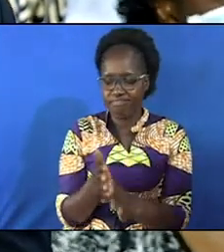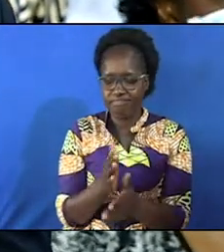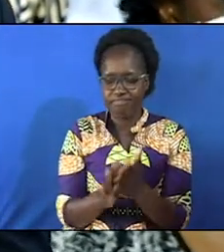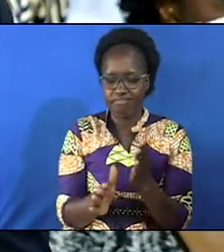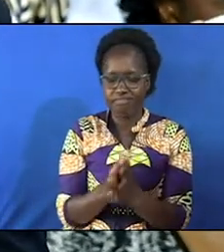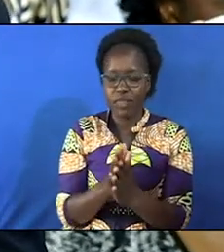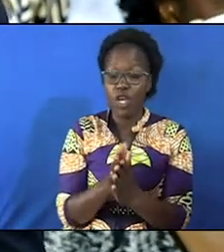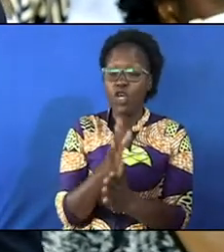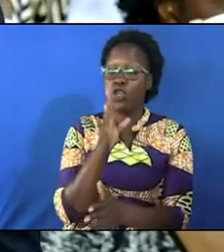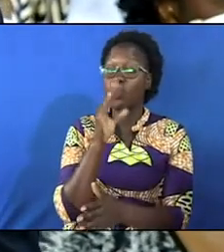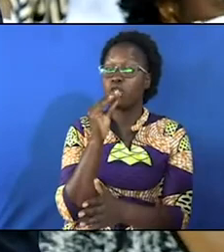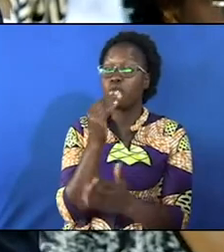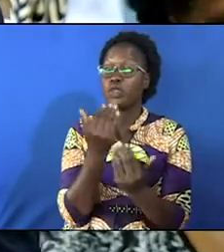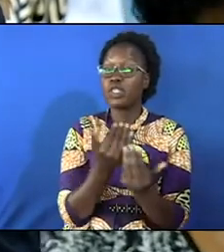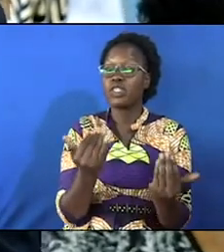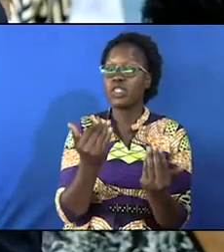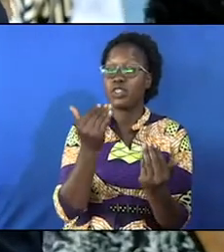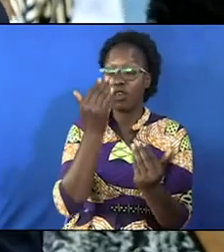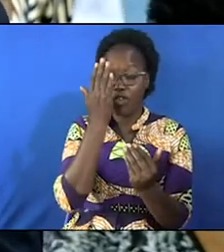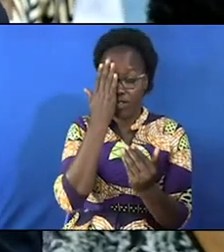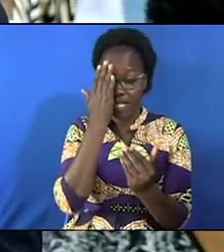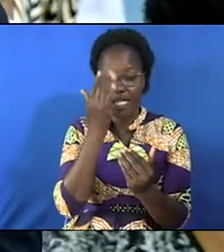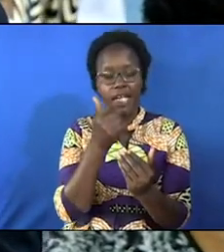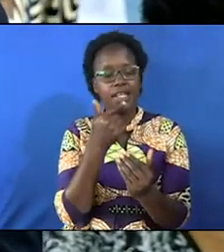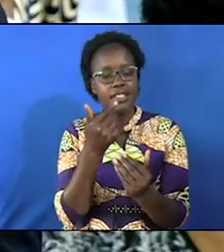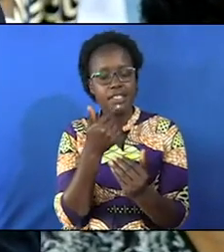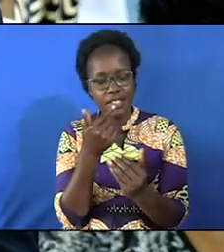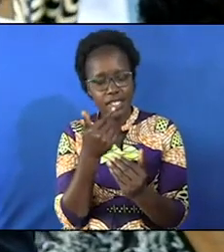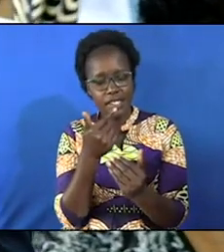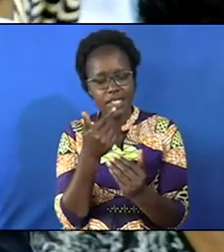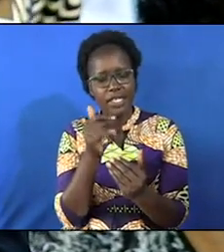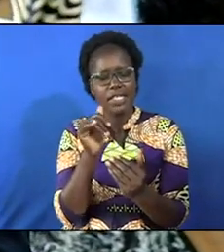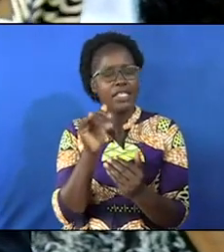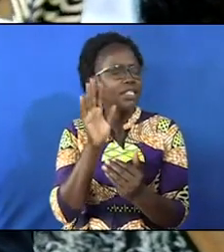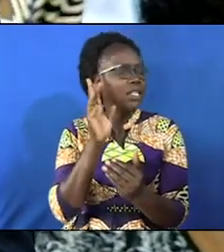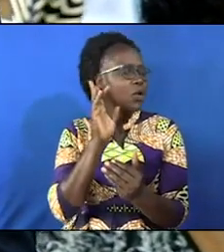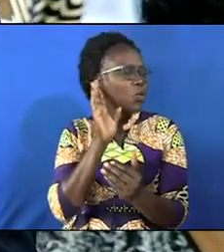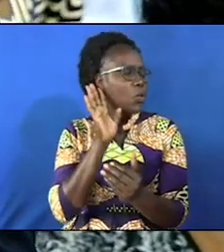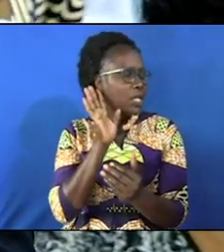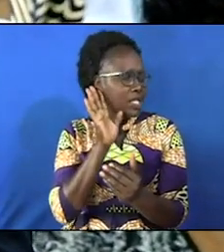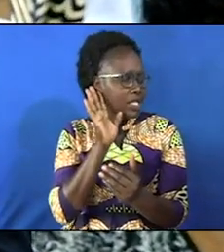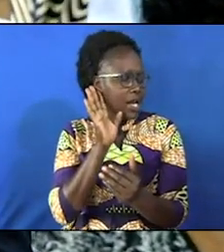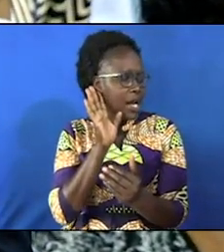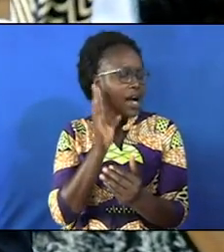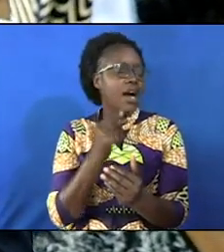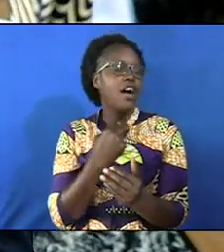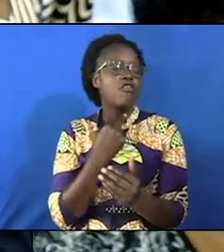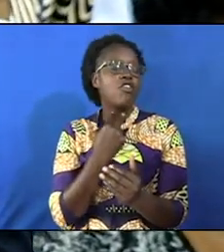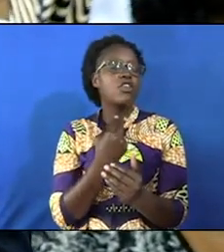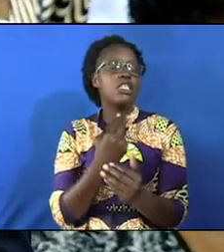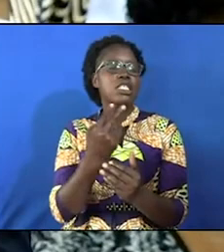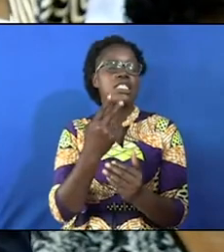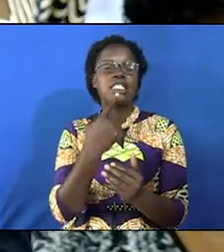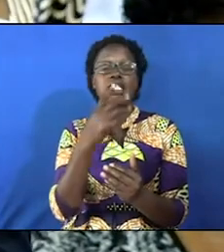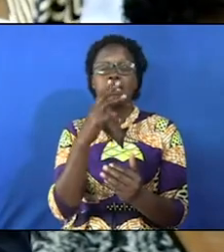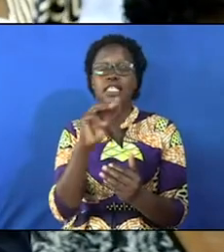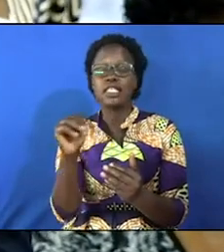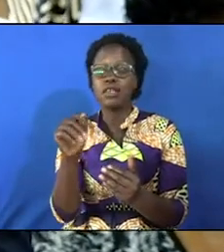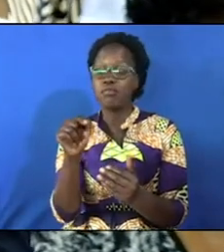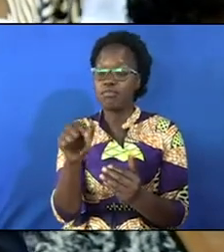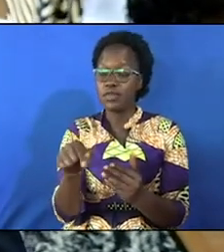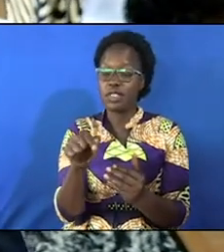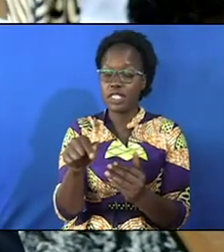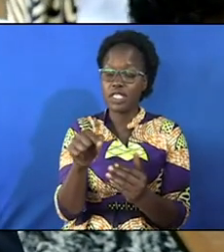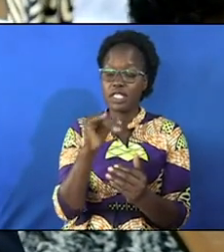you spoke to the children of israel and say that they will hear a voice telling them